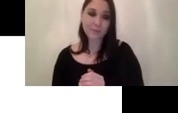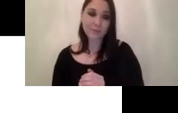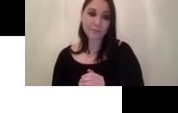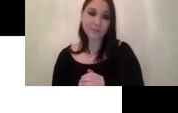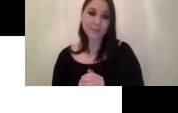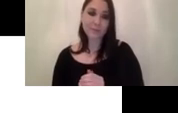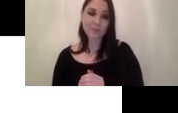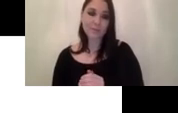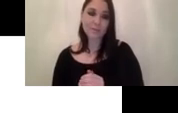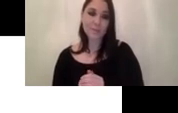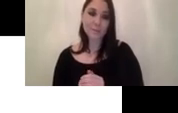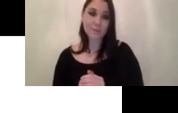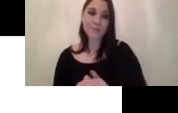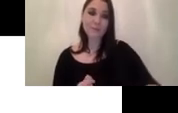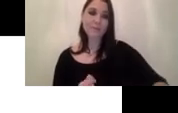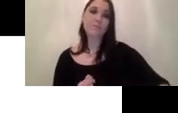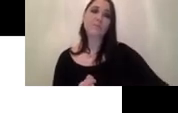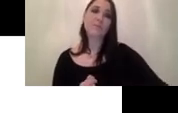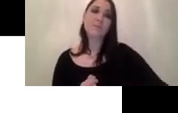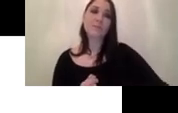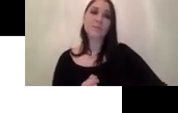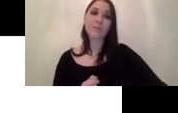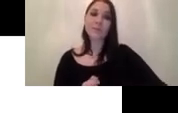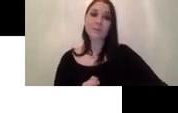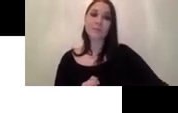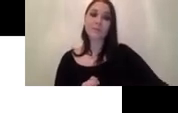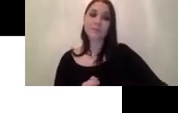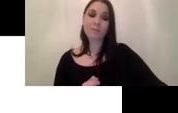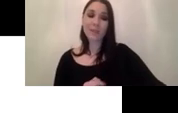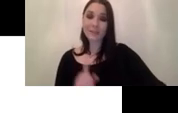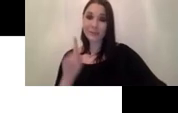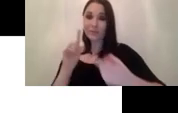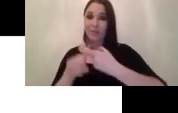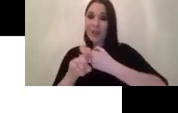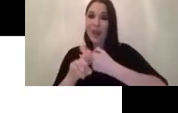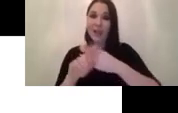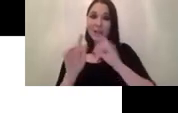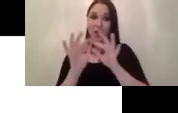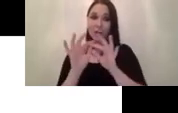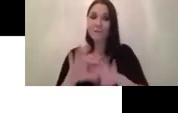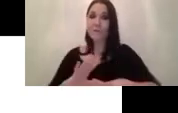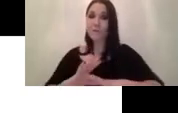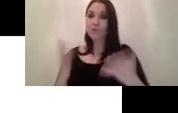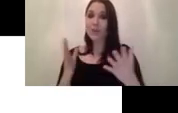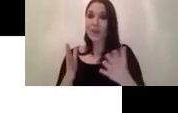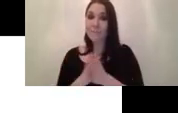anchor free methods uh are a very interesting direction um